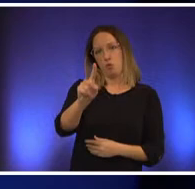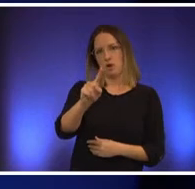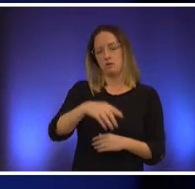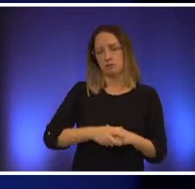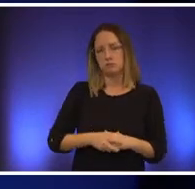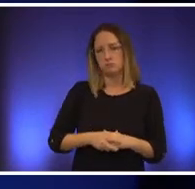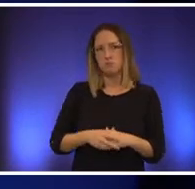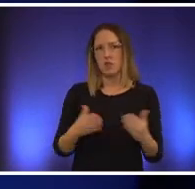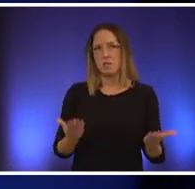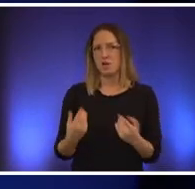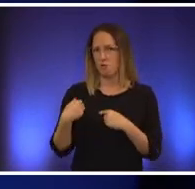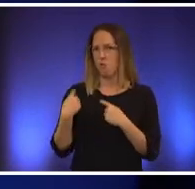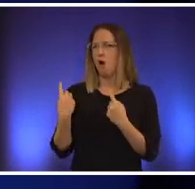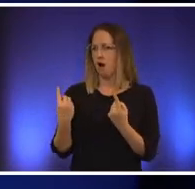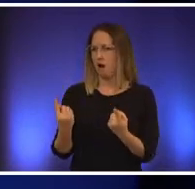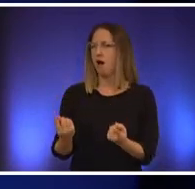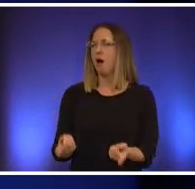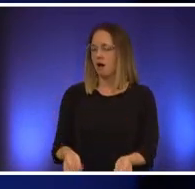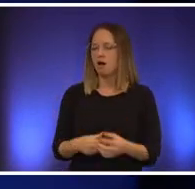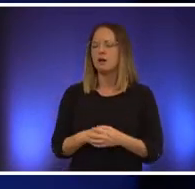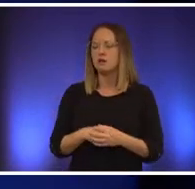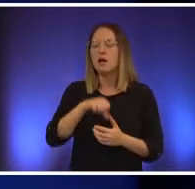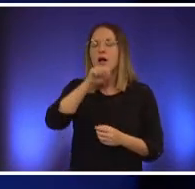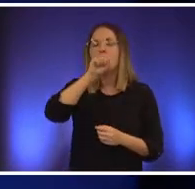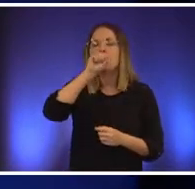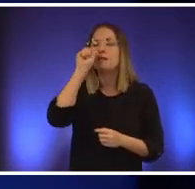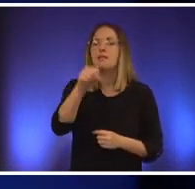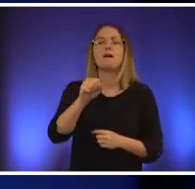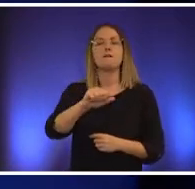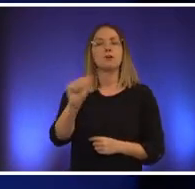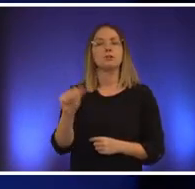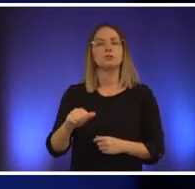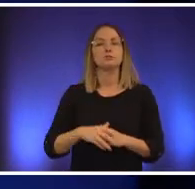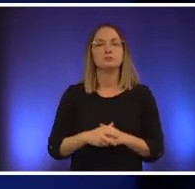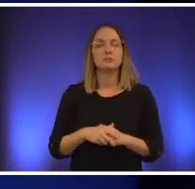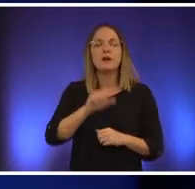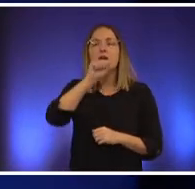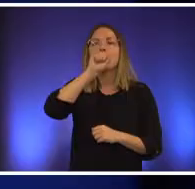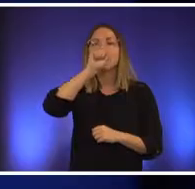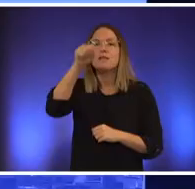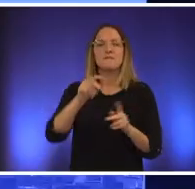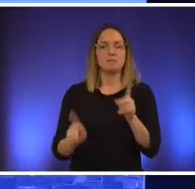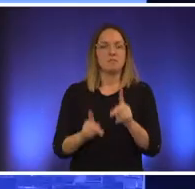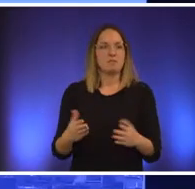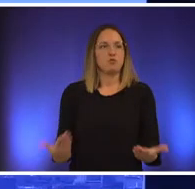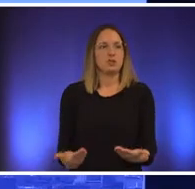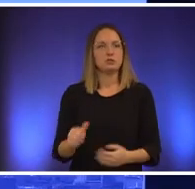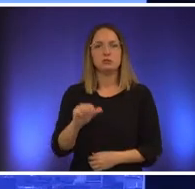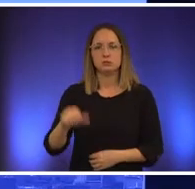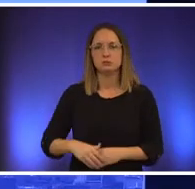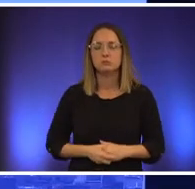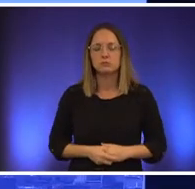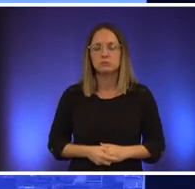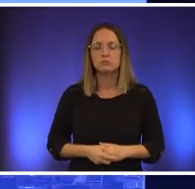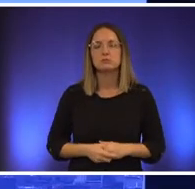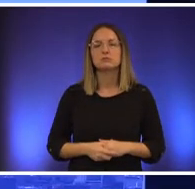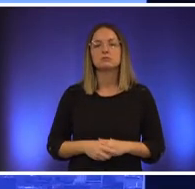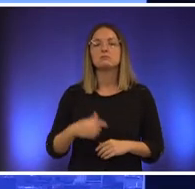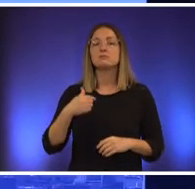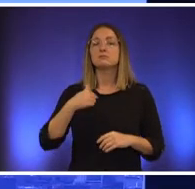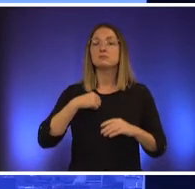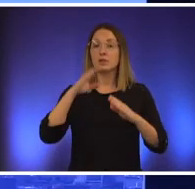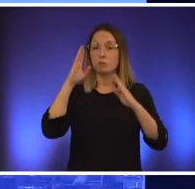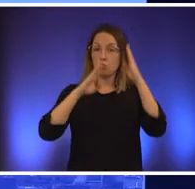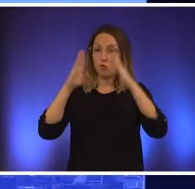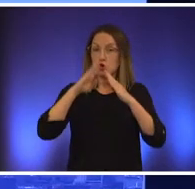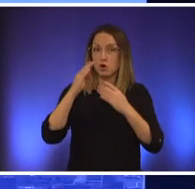been here a while now and i love this city i love the people of this city but i worry because we're not taking